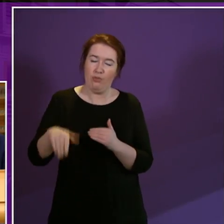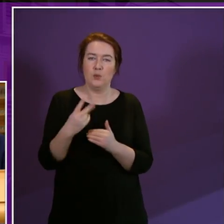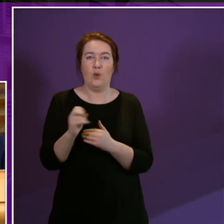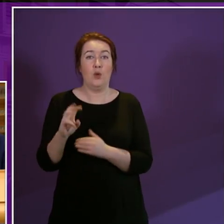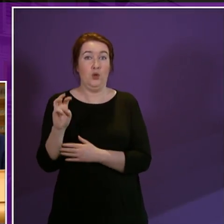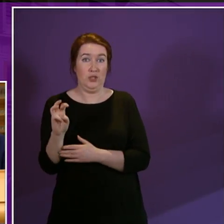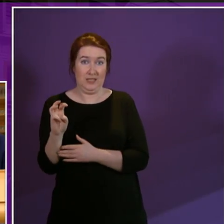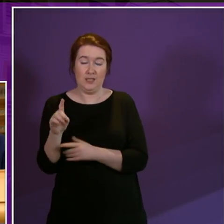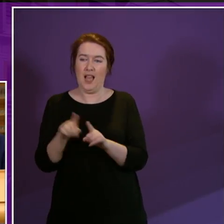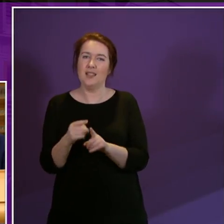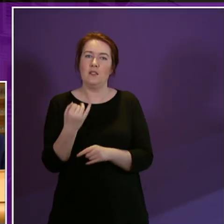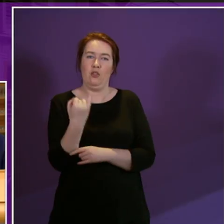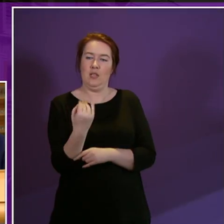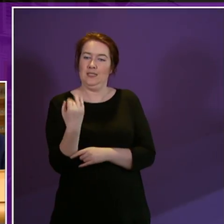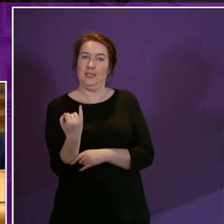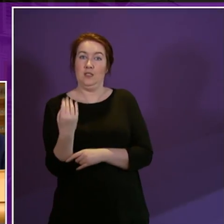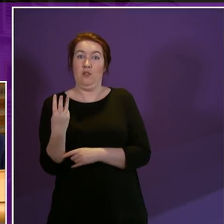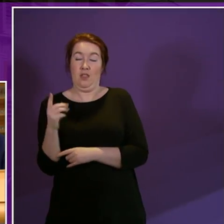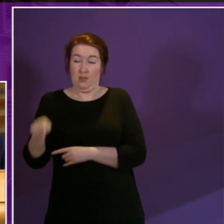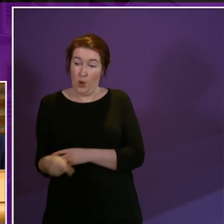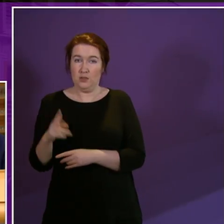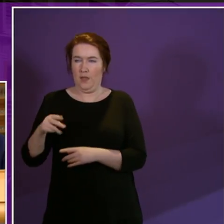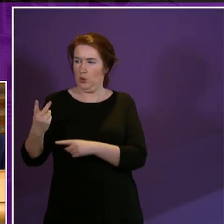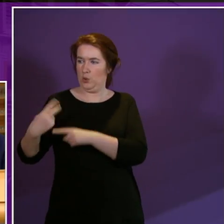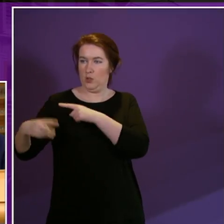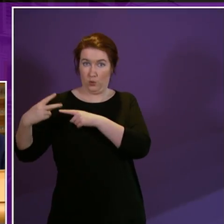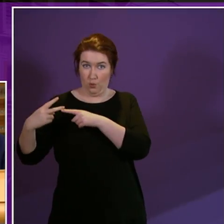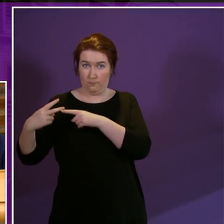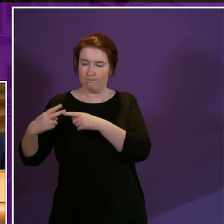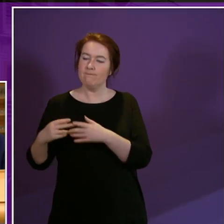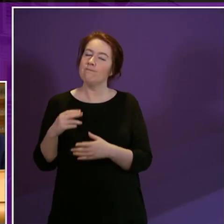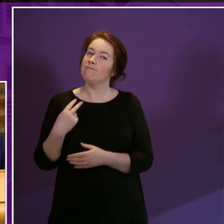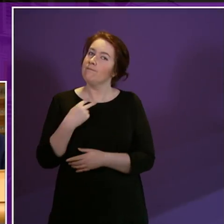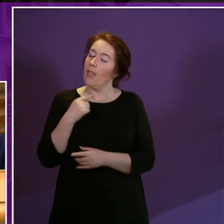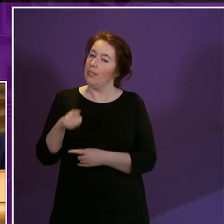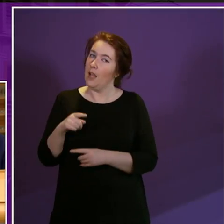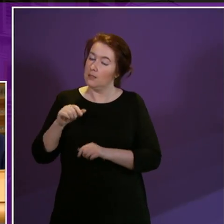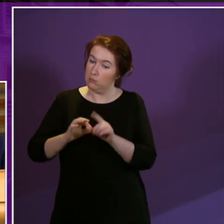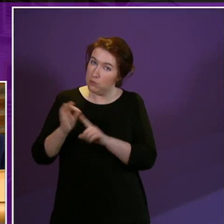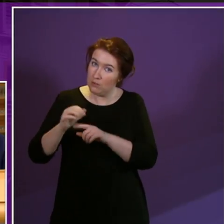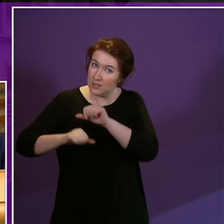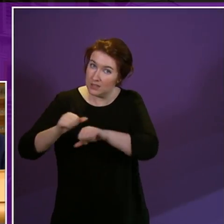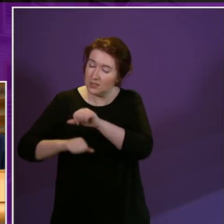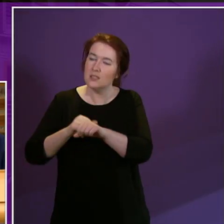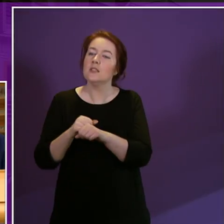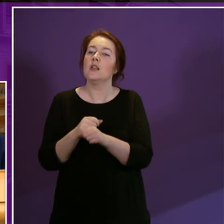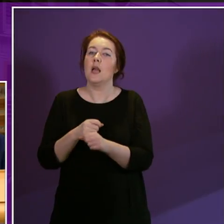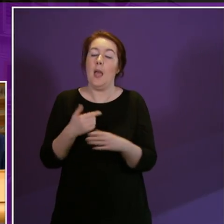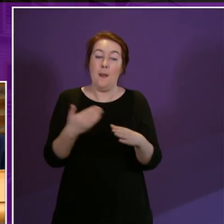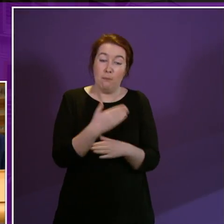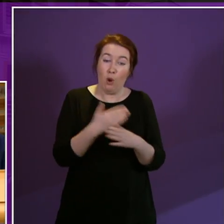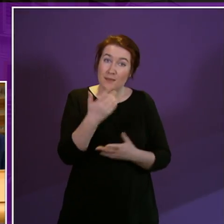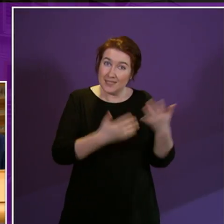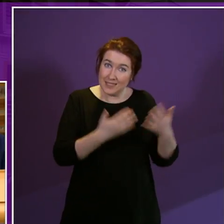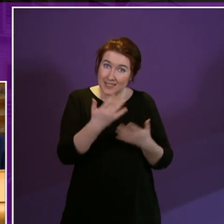360,000 more than just two years ago. Despite this progress, however, employment rates amongst disabled people